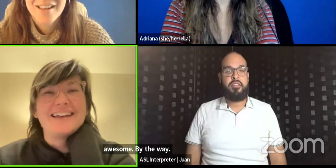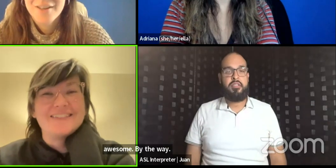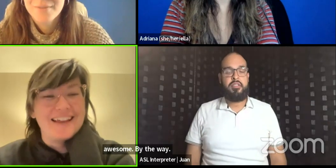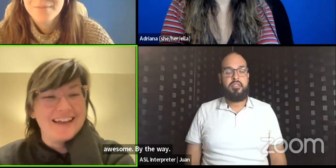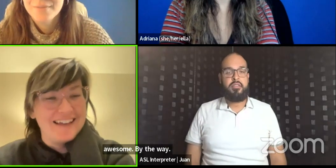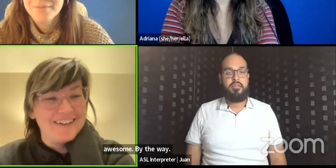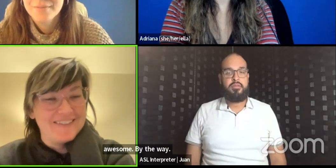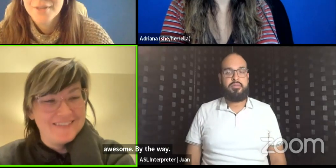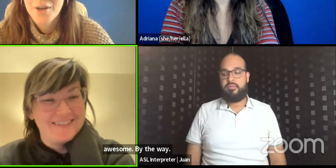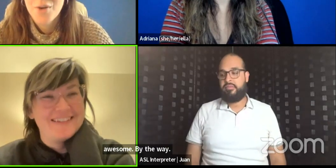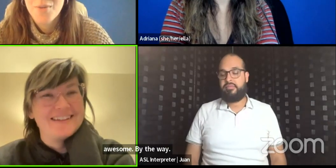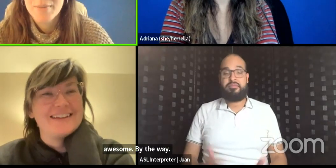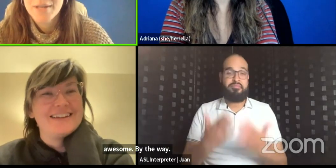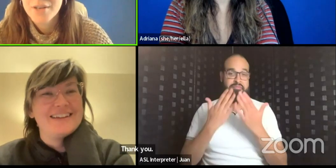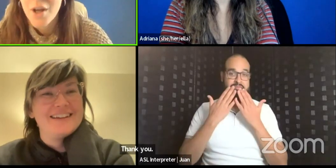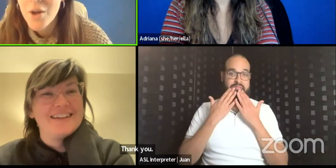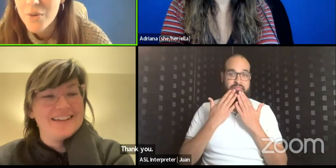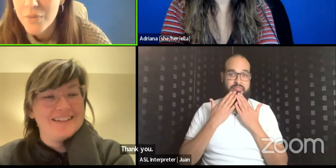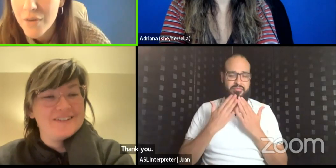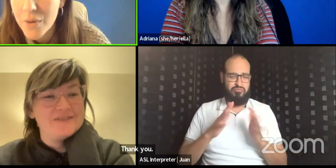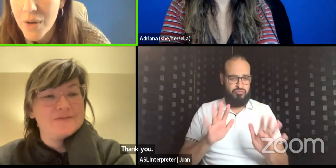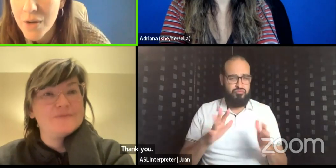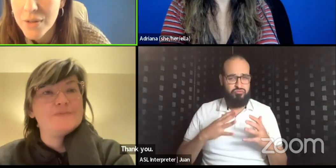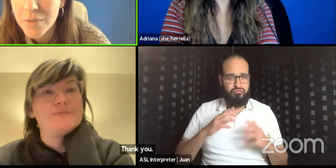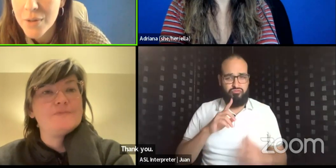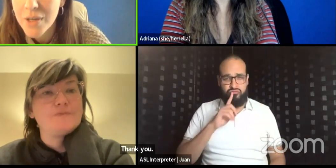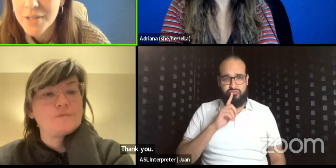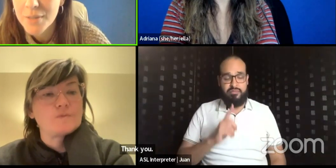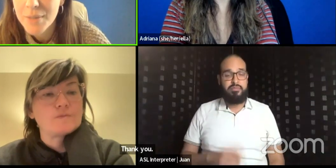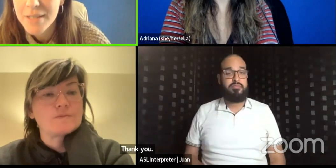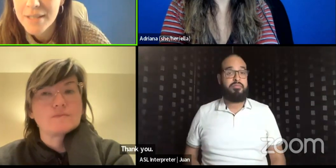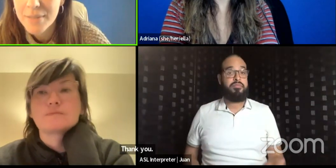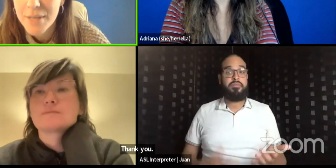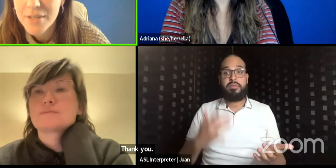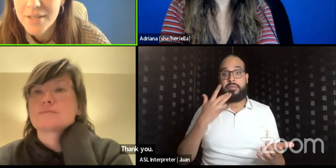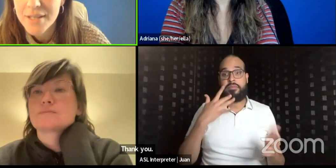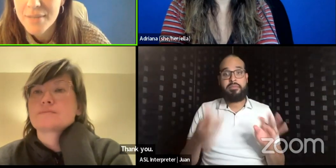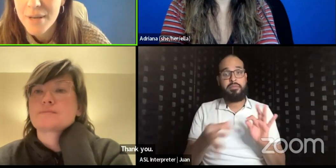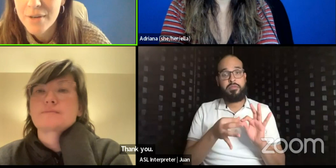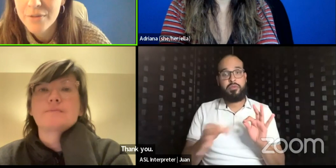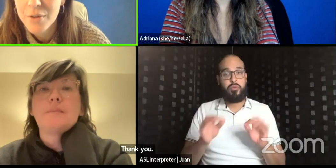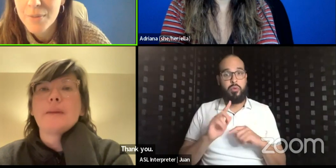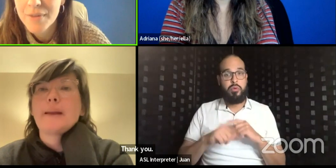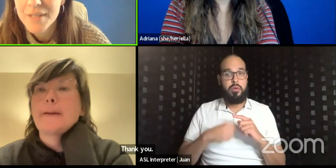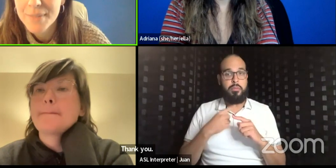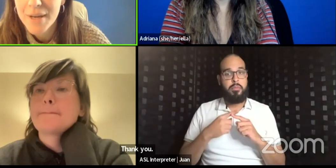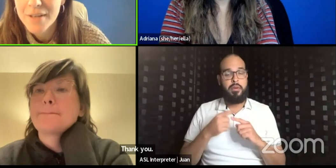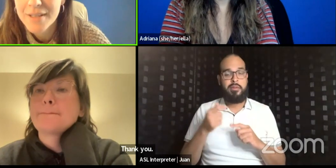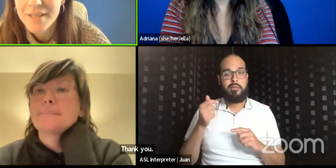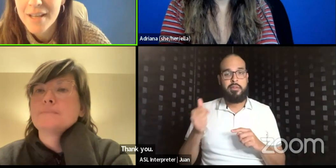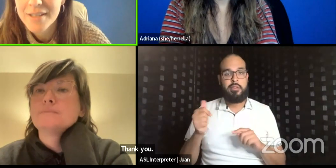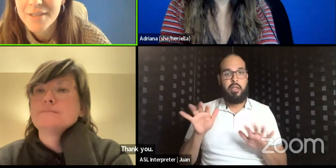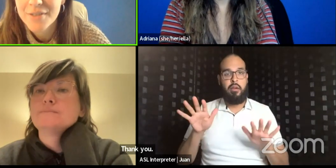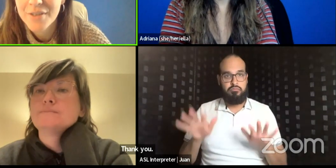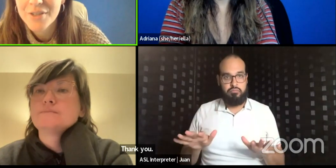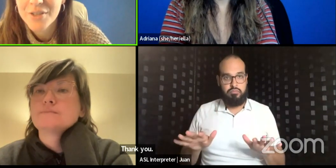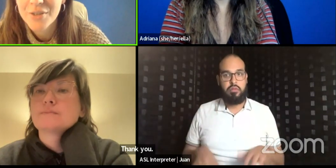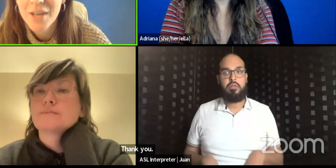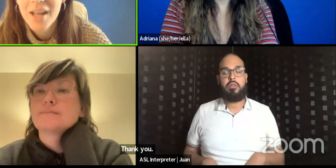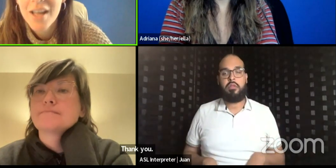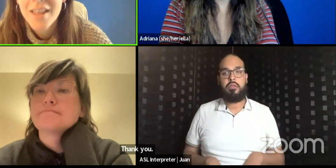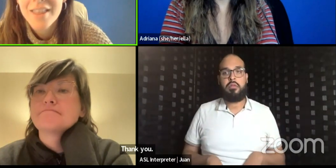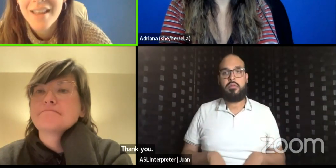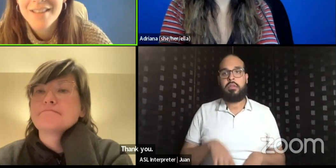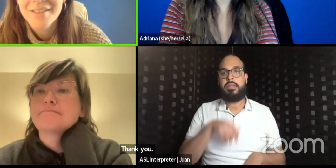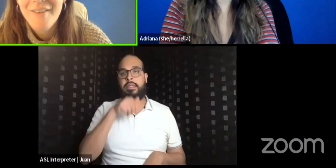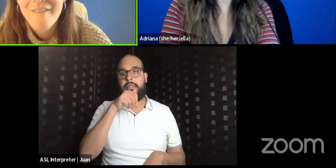Thank you. Thank you. Oh, my pleasure. Oh, favorite quote regarding so pacing. Patience is a minor form of despair disguised as a virtue.